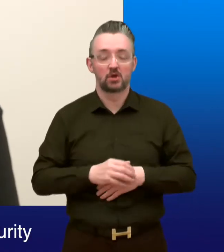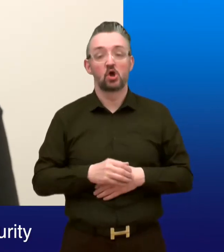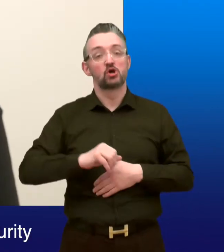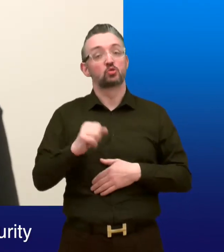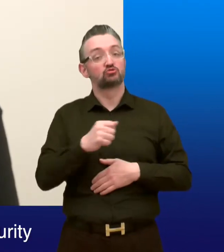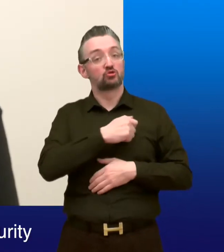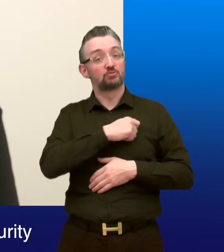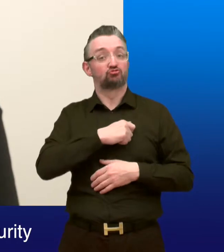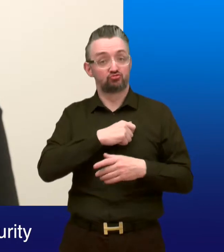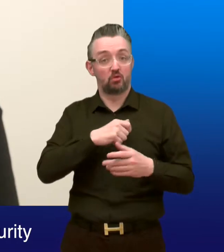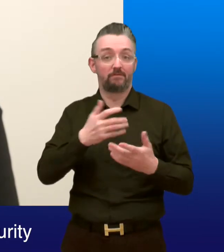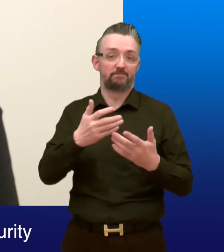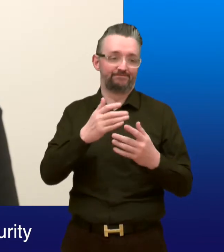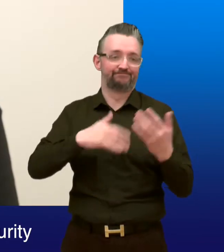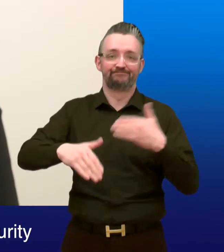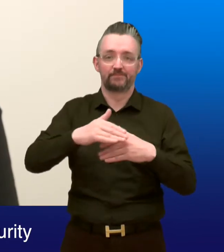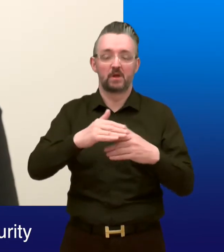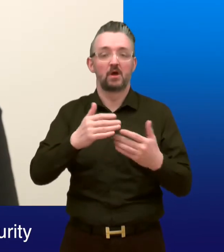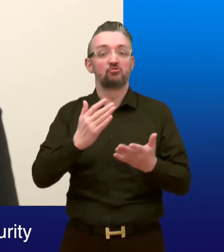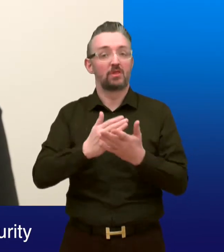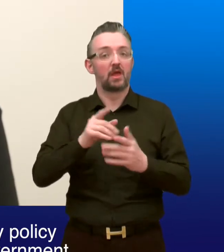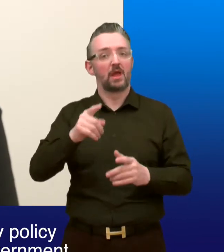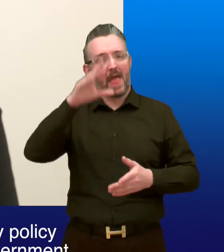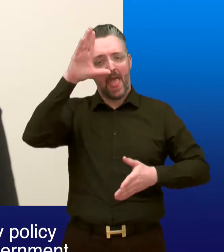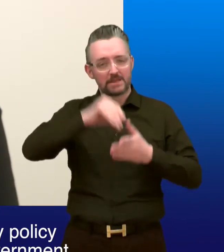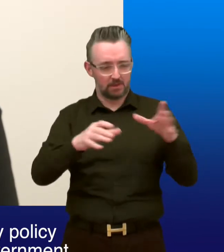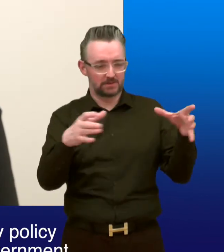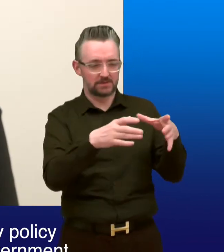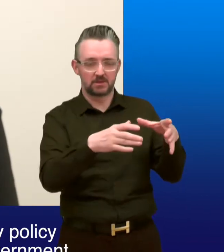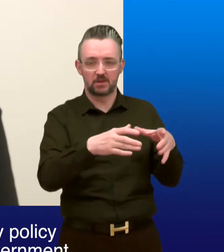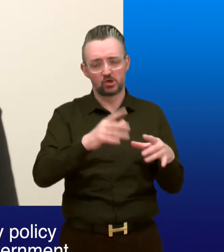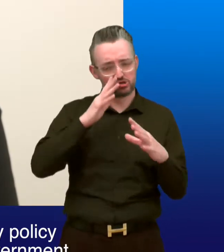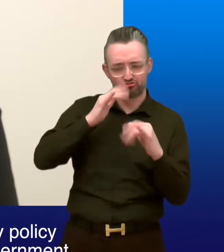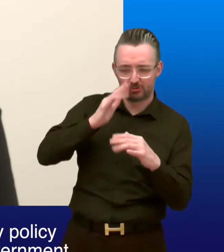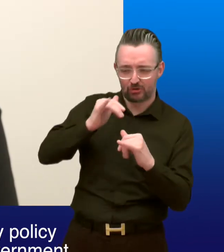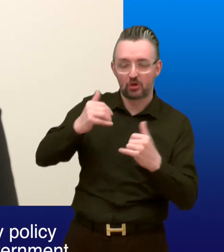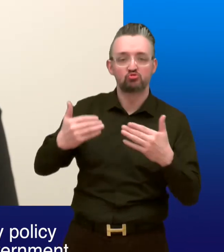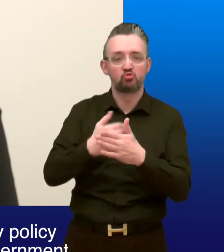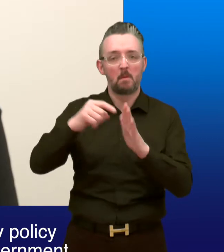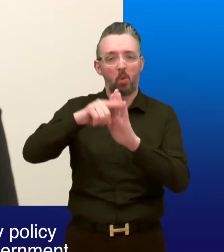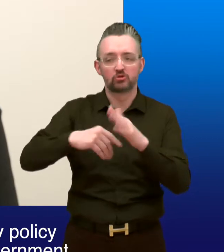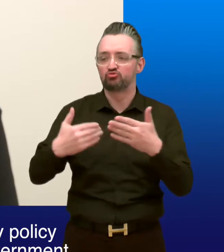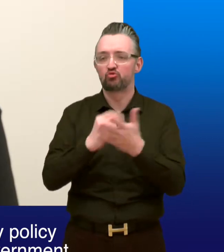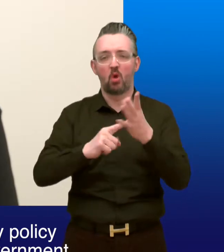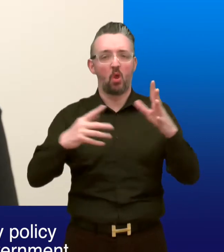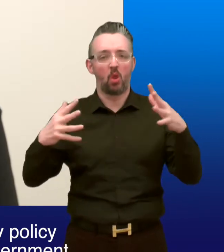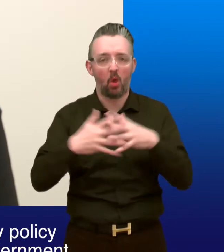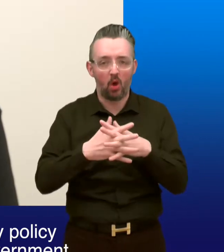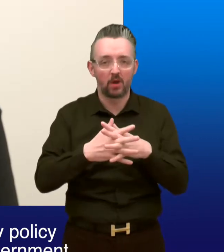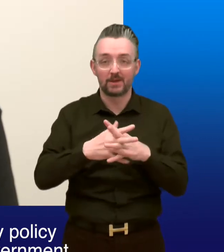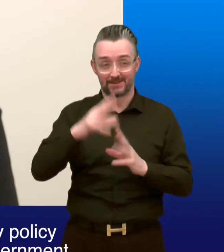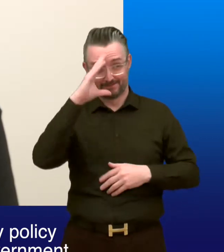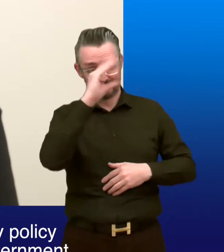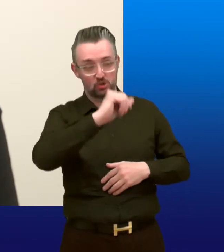The Scottish Commission on Social Security is an independent group of experts responsible for checking new Social Security policy and legislation and